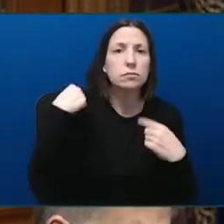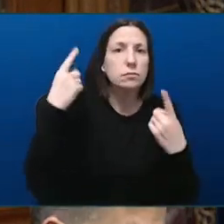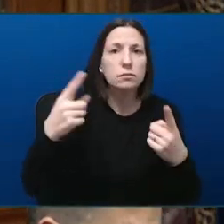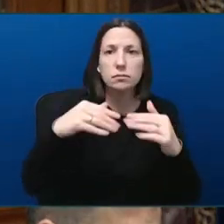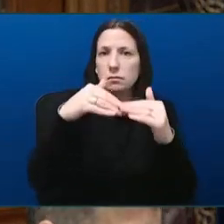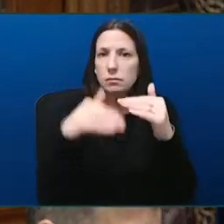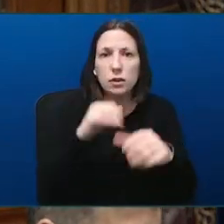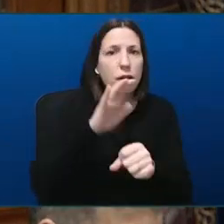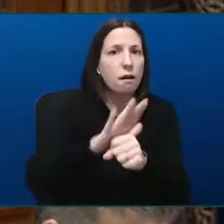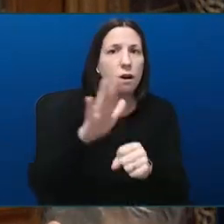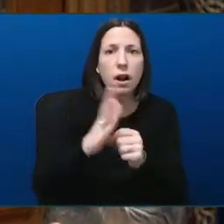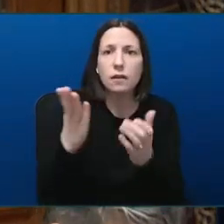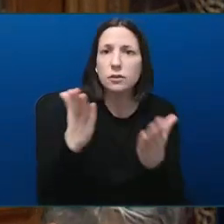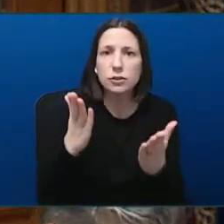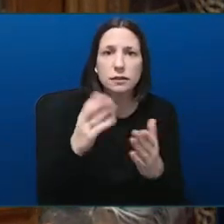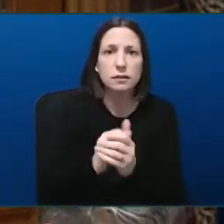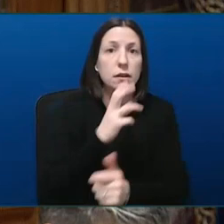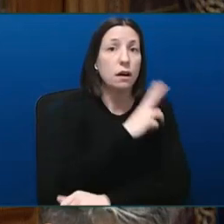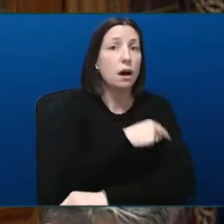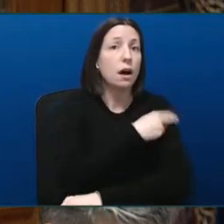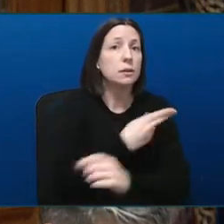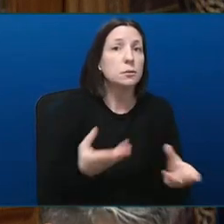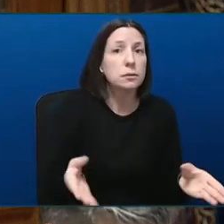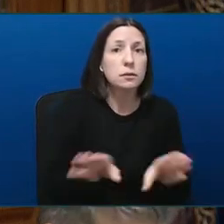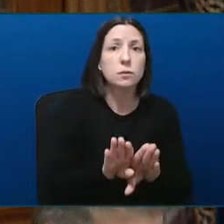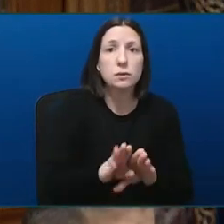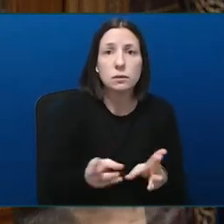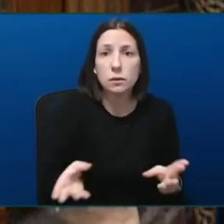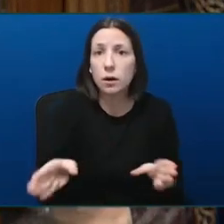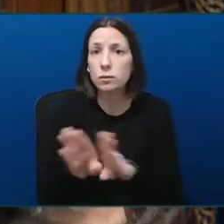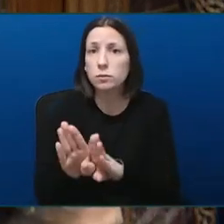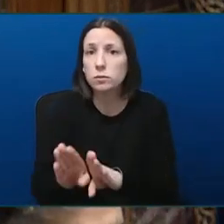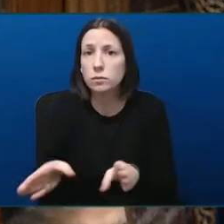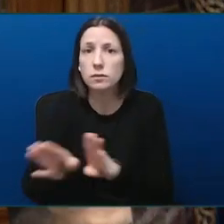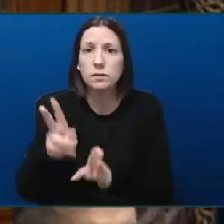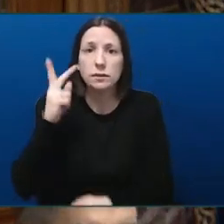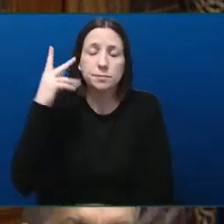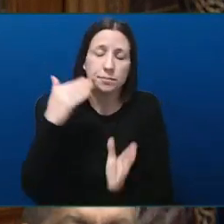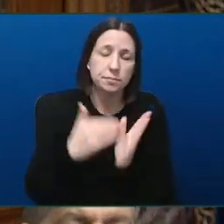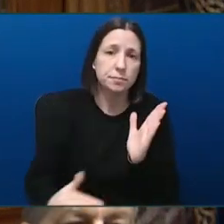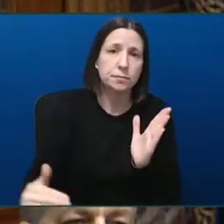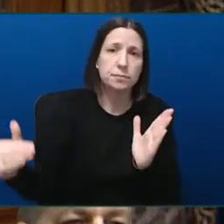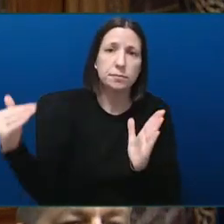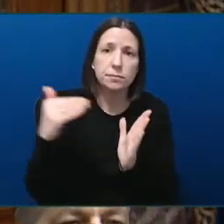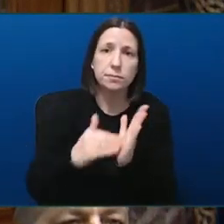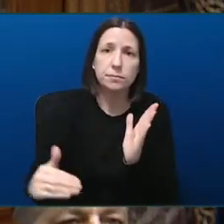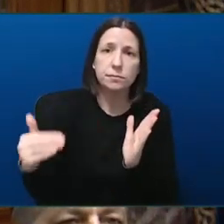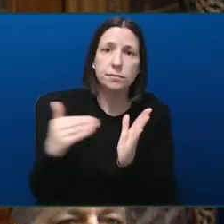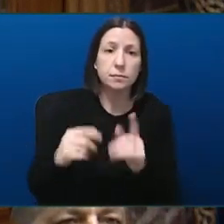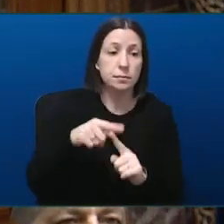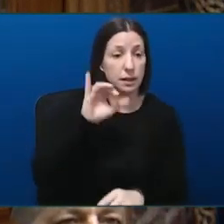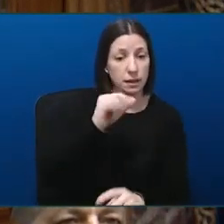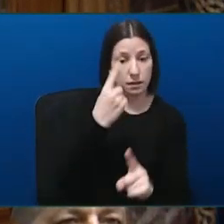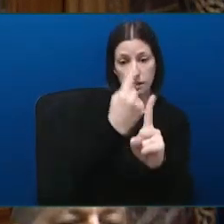closures become a regular part of their lives. But his solutions are being rejected.